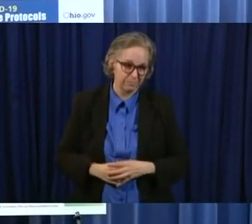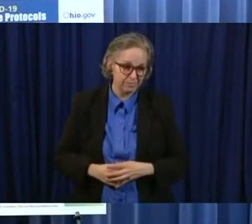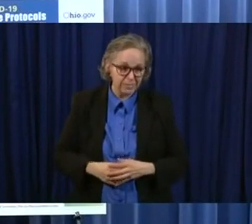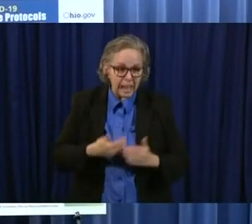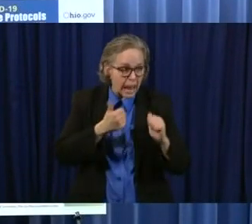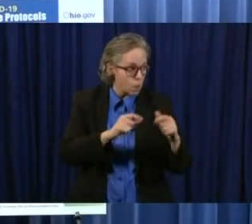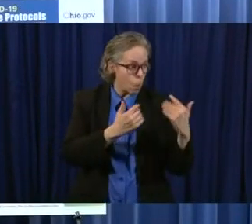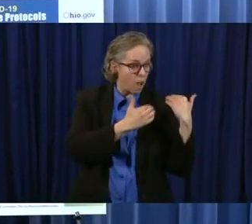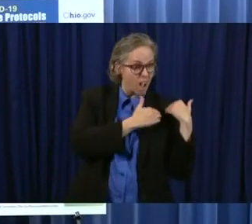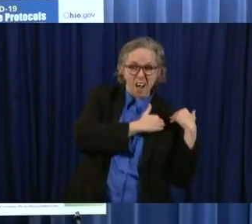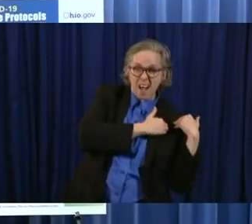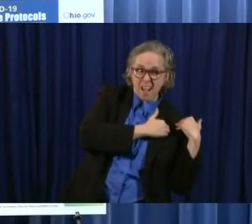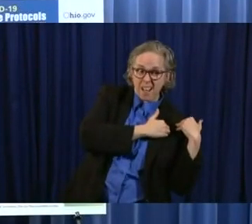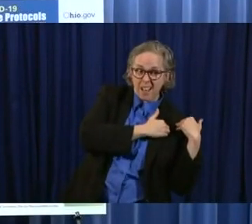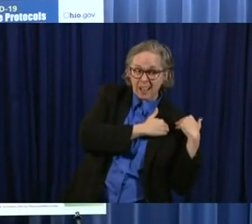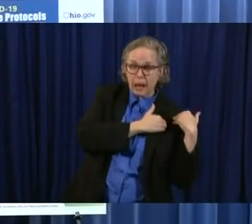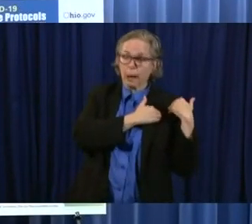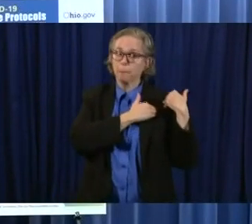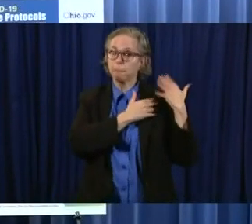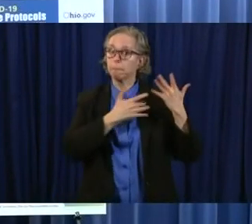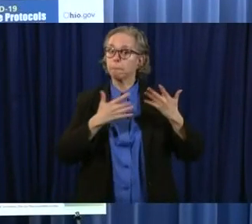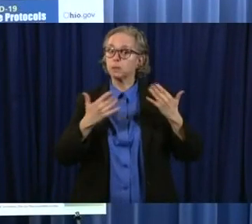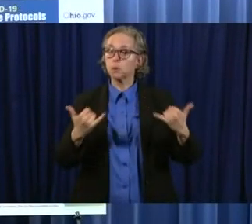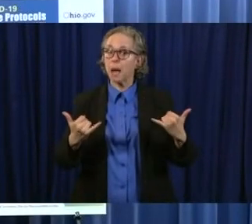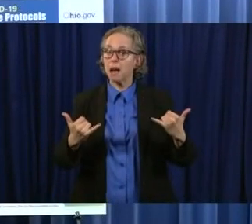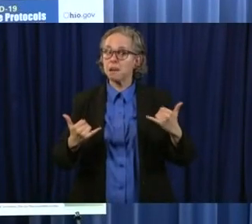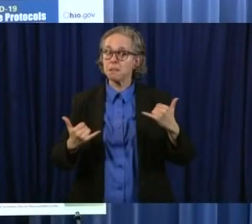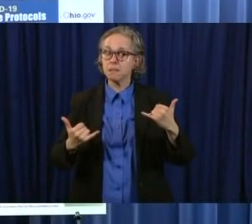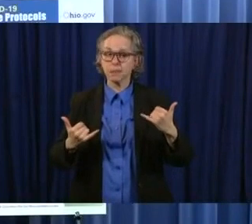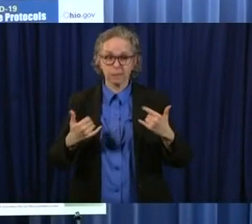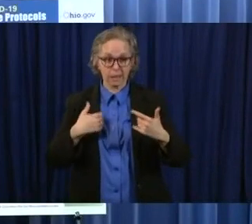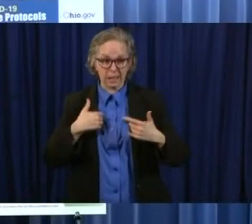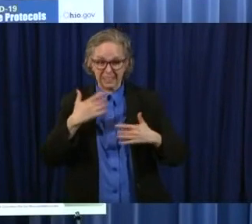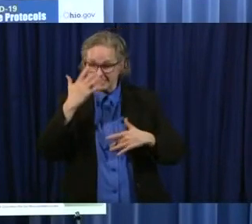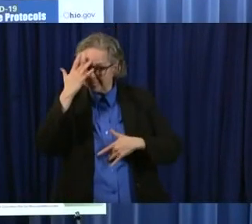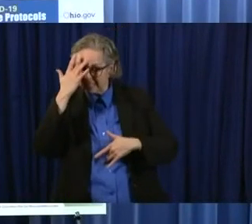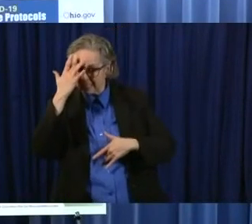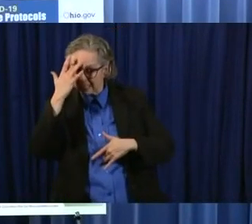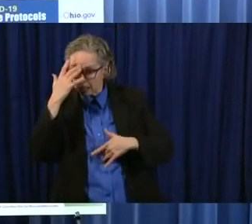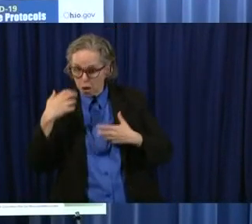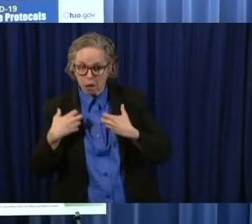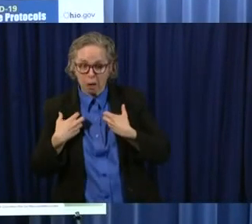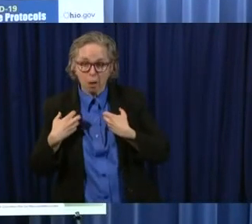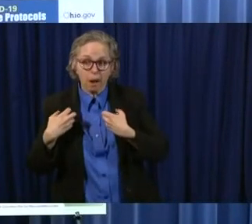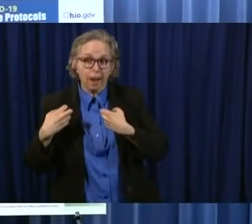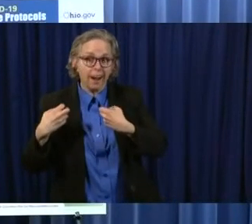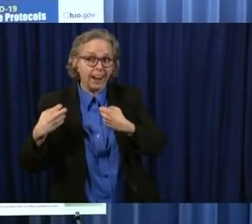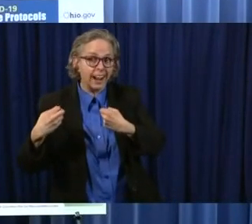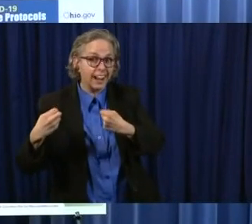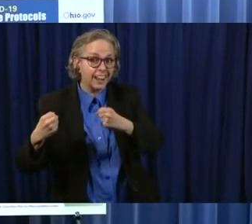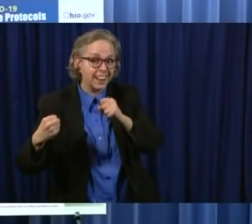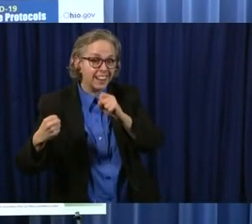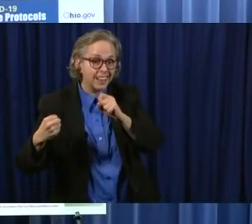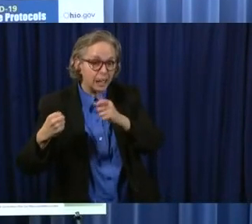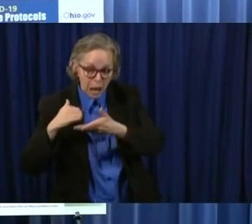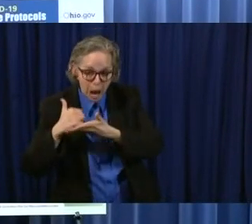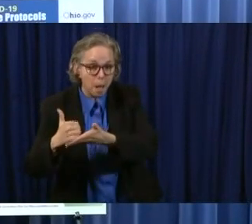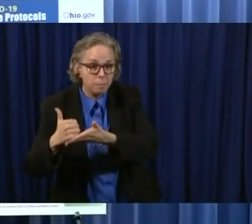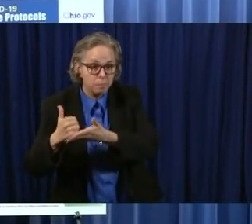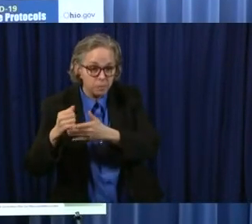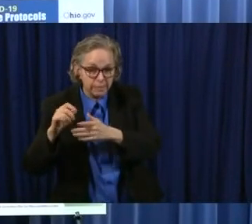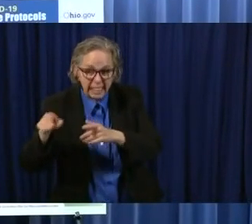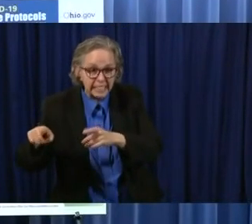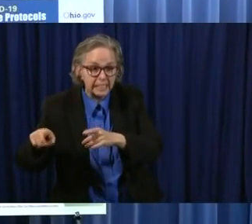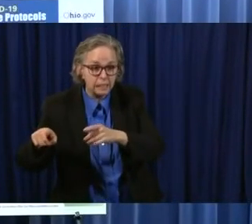have the sick and the weary been helped on their way have they been helped when they needed my help